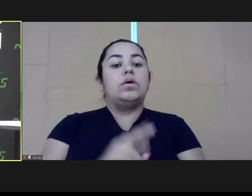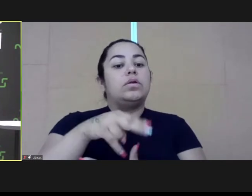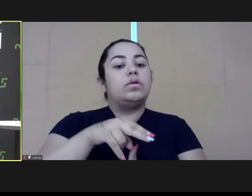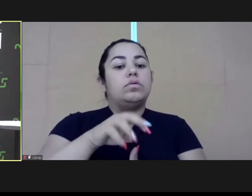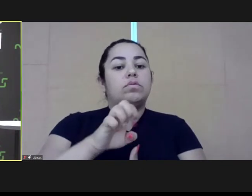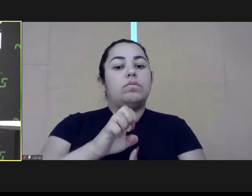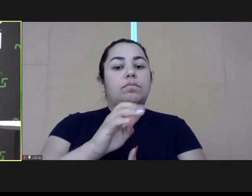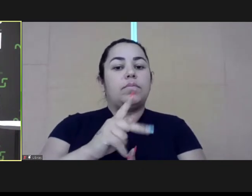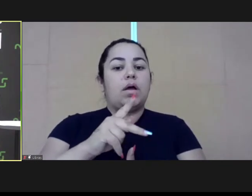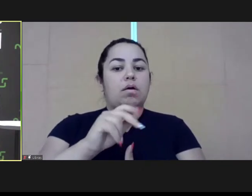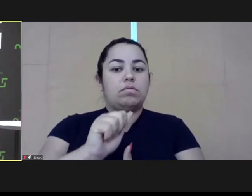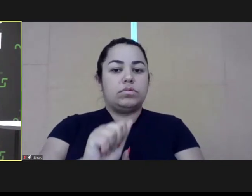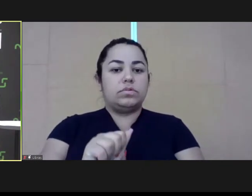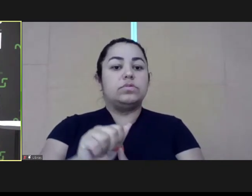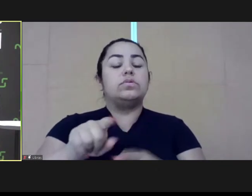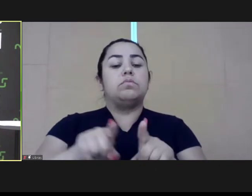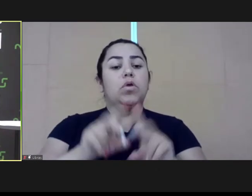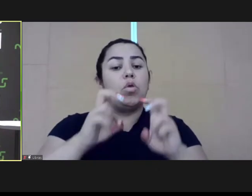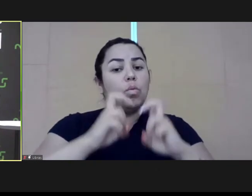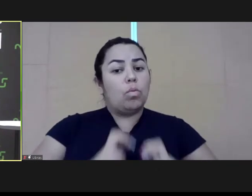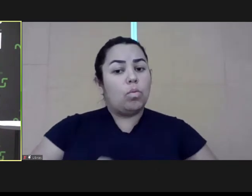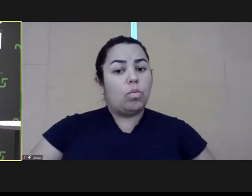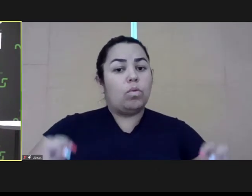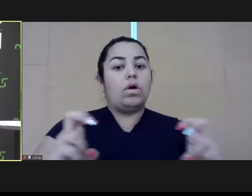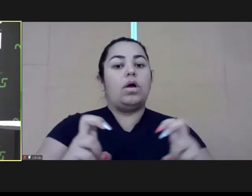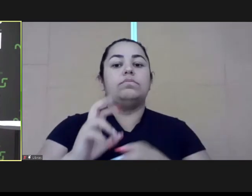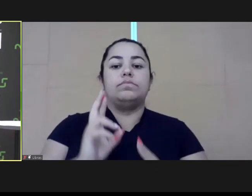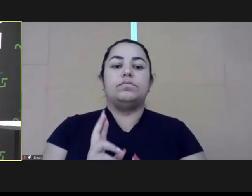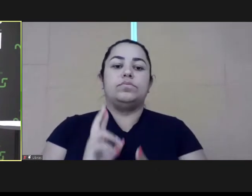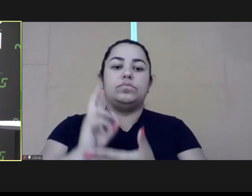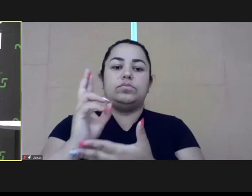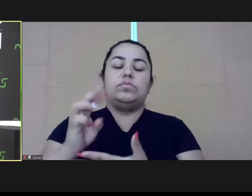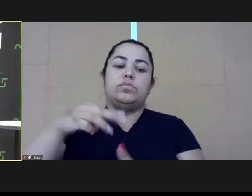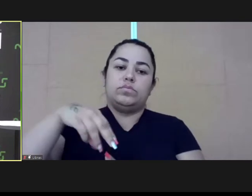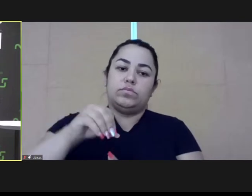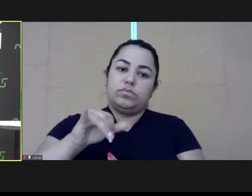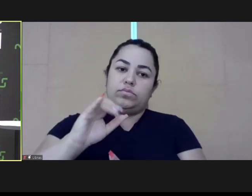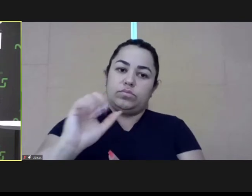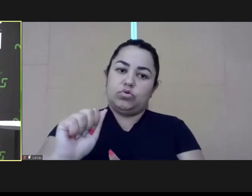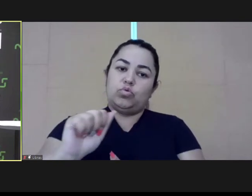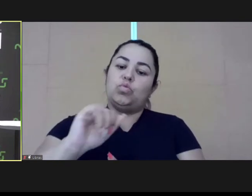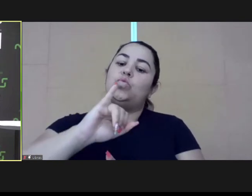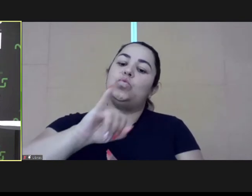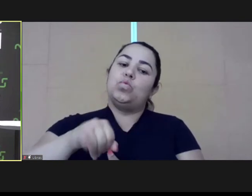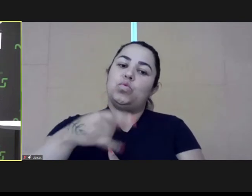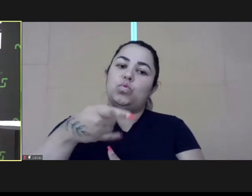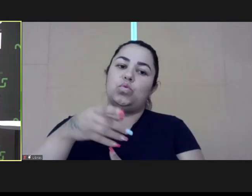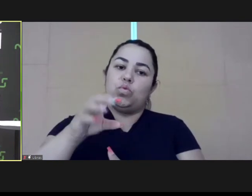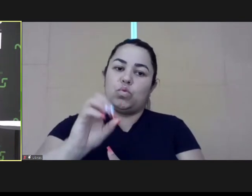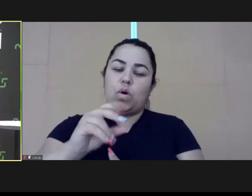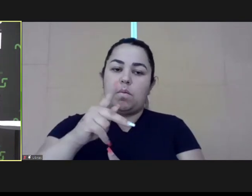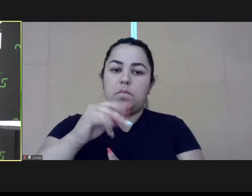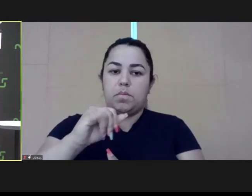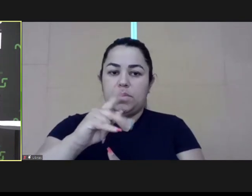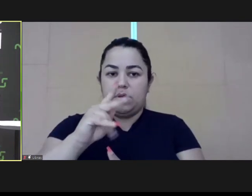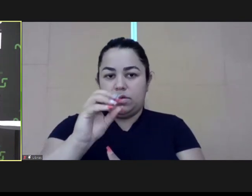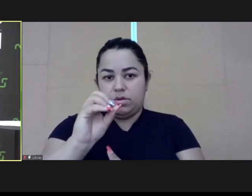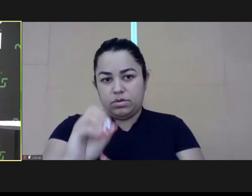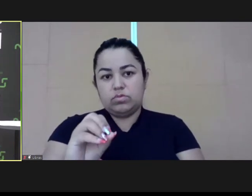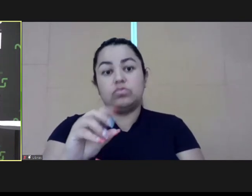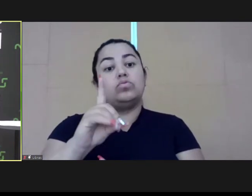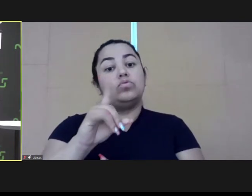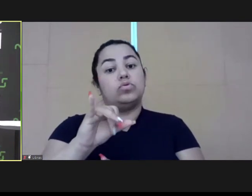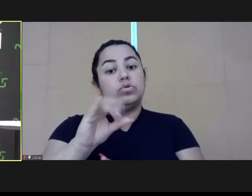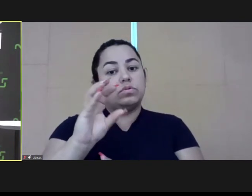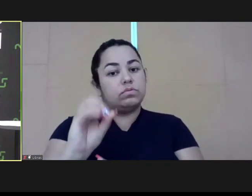and Baum from Canada. We're also going to have a representative